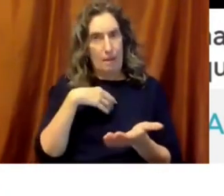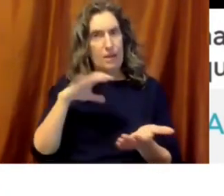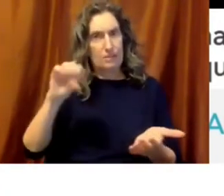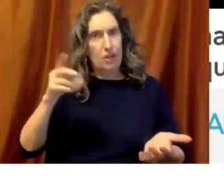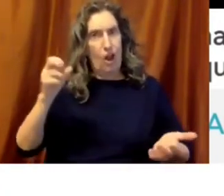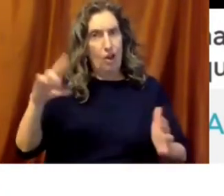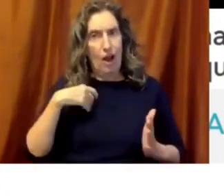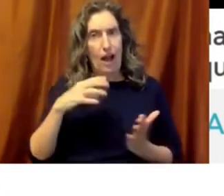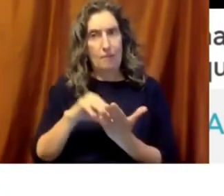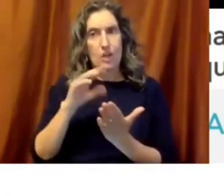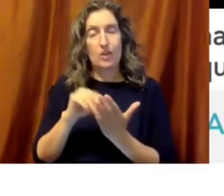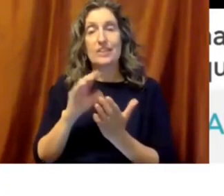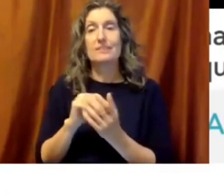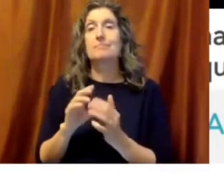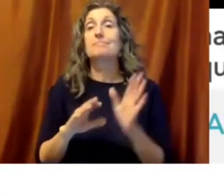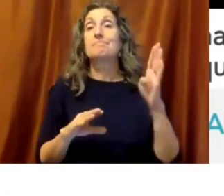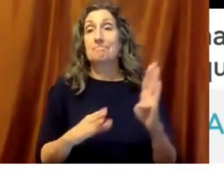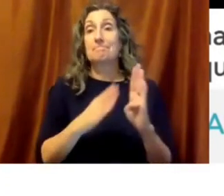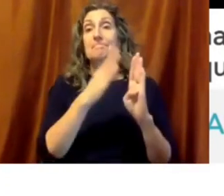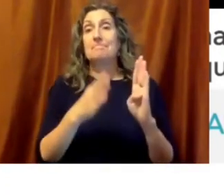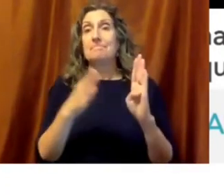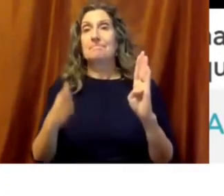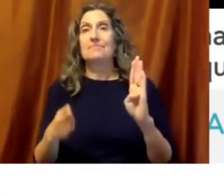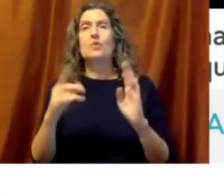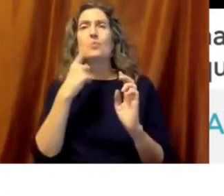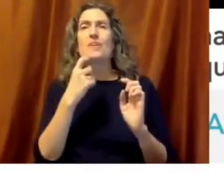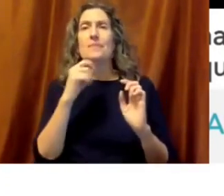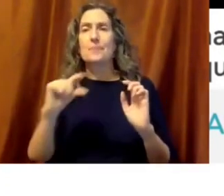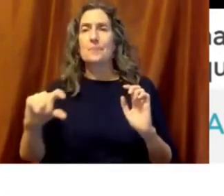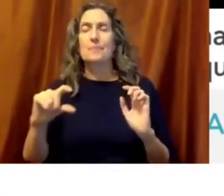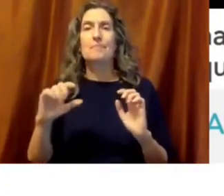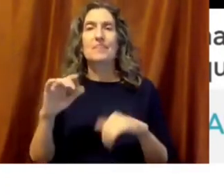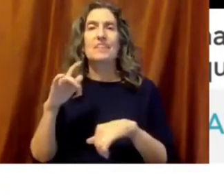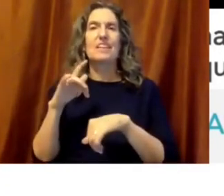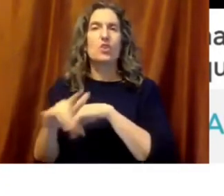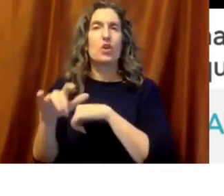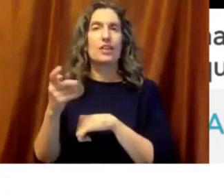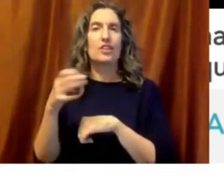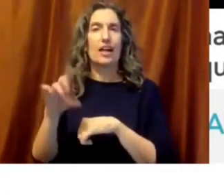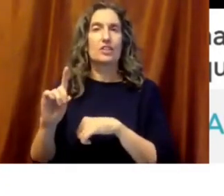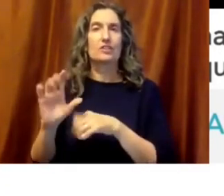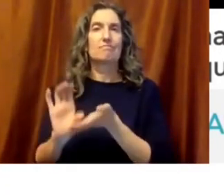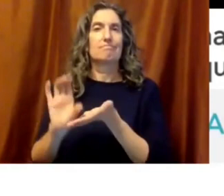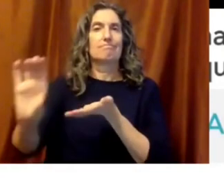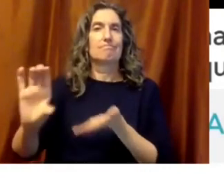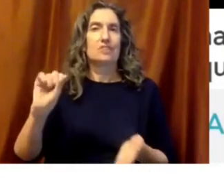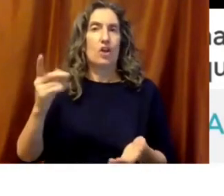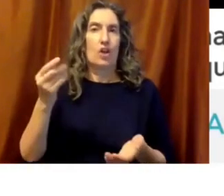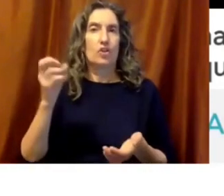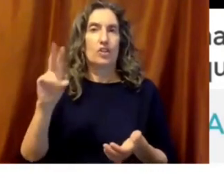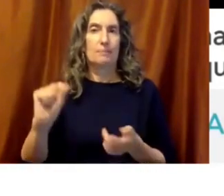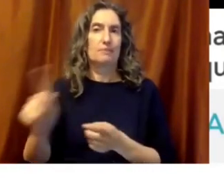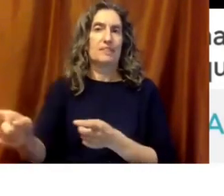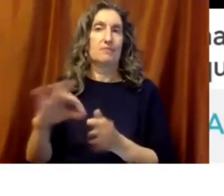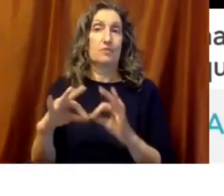that they're in. And then the red are early childhood scholarships that NAS has been able to provide